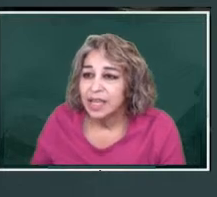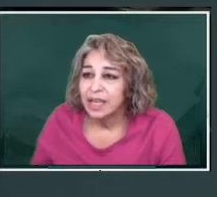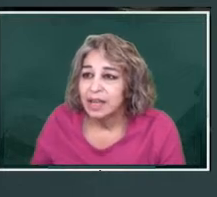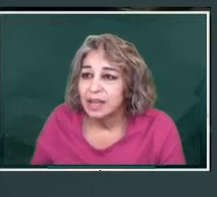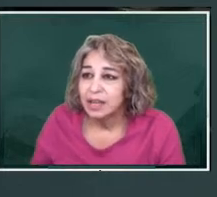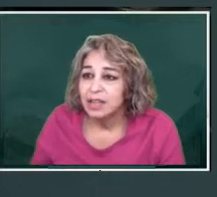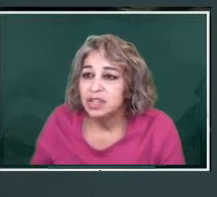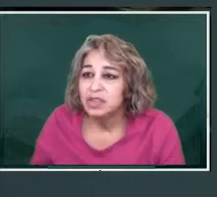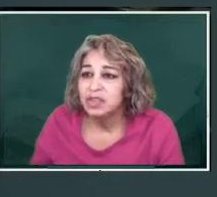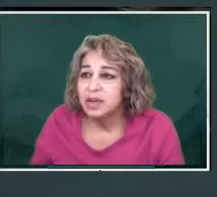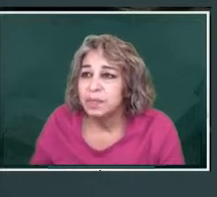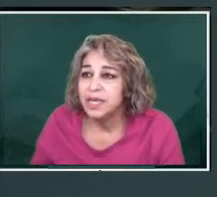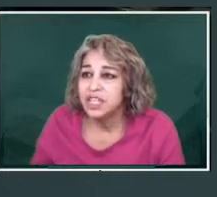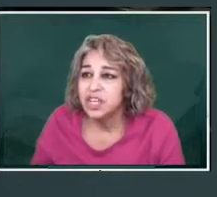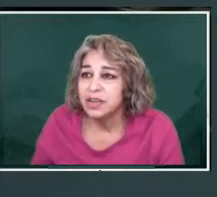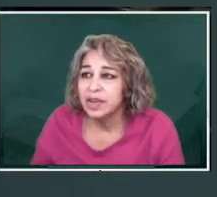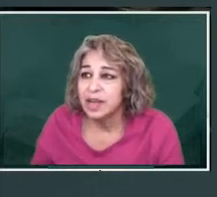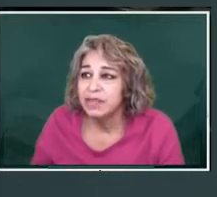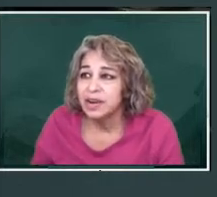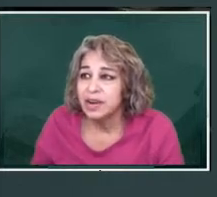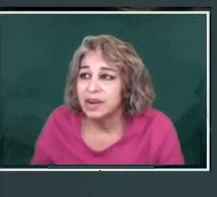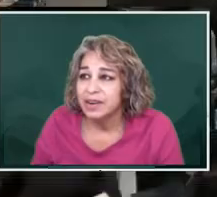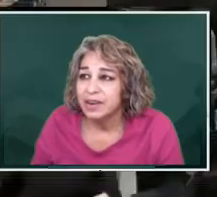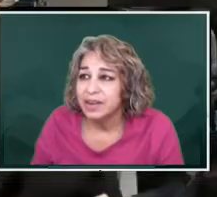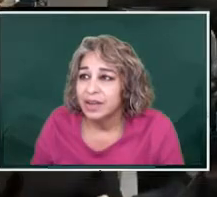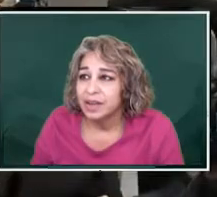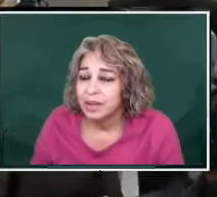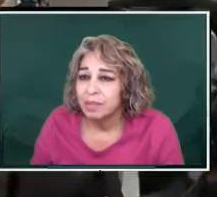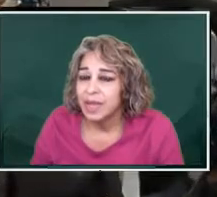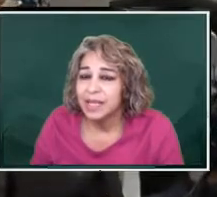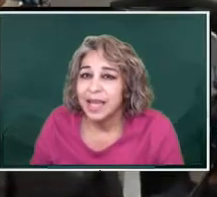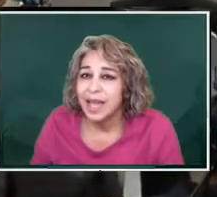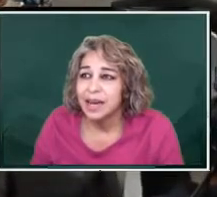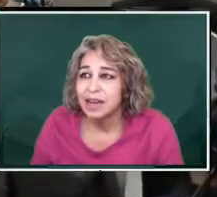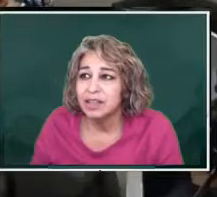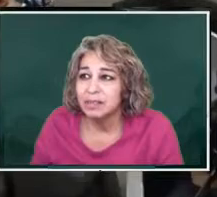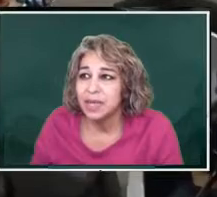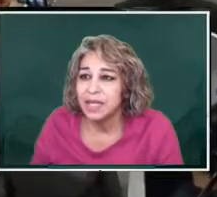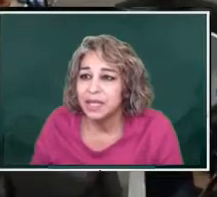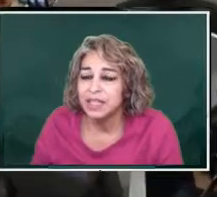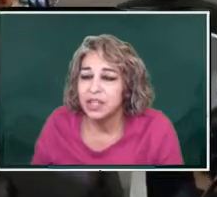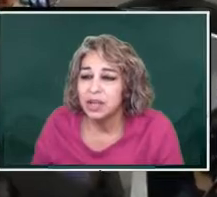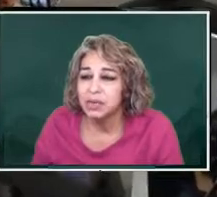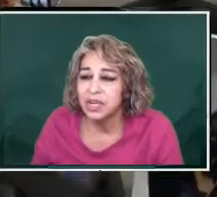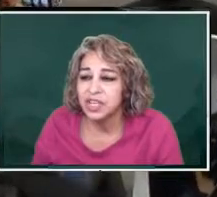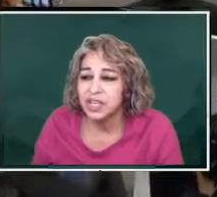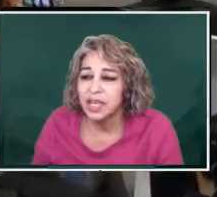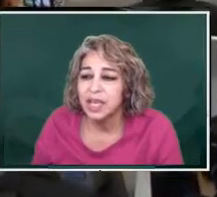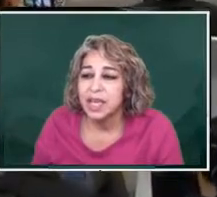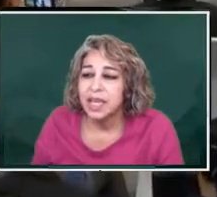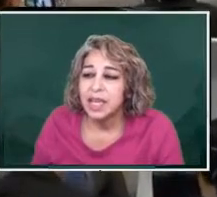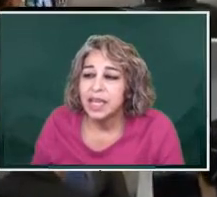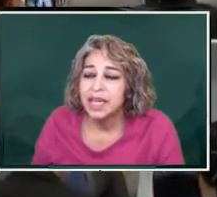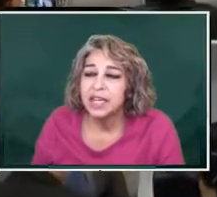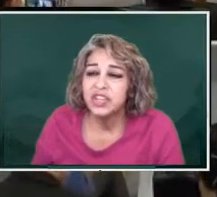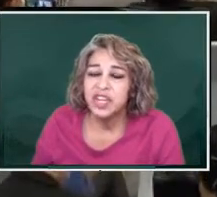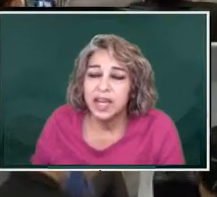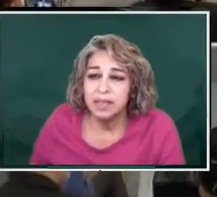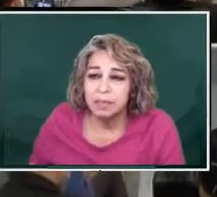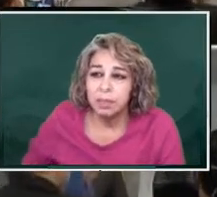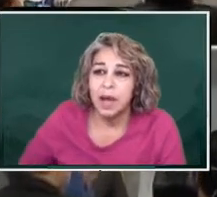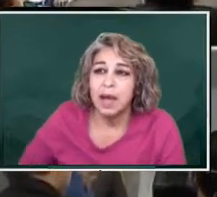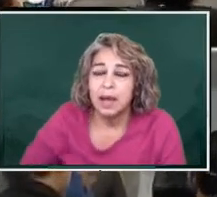Additionally, due to the petition of the governor, because I hadn't contemplated this originally. He